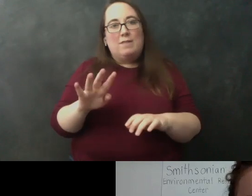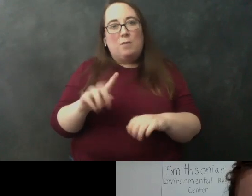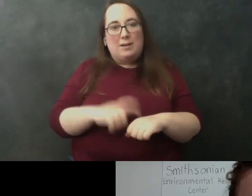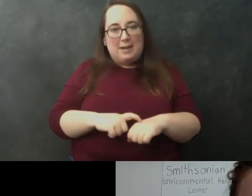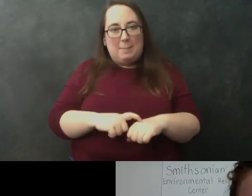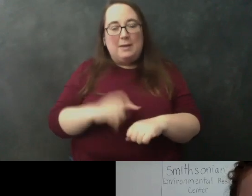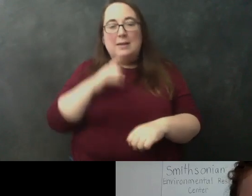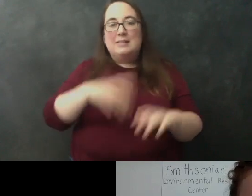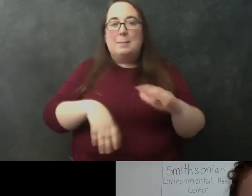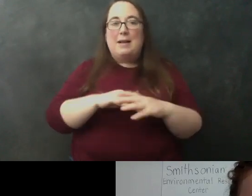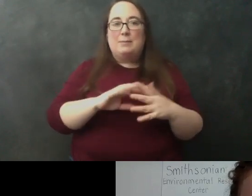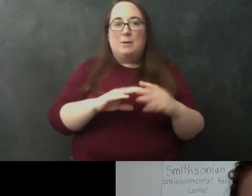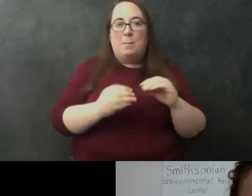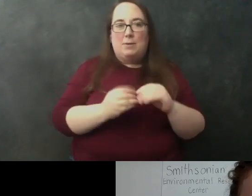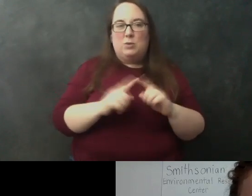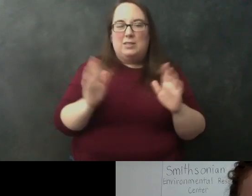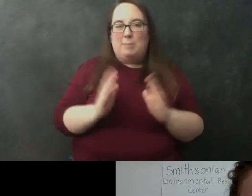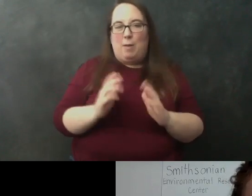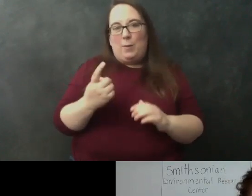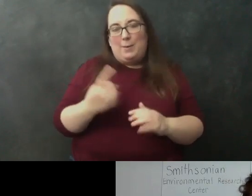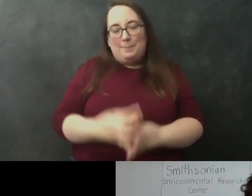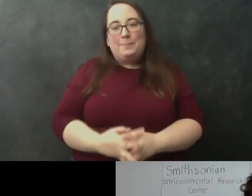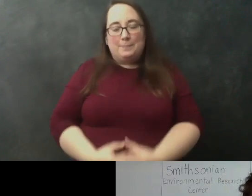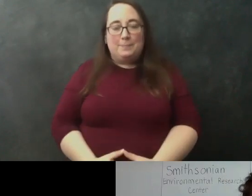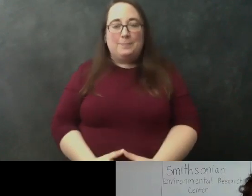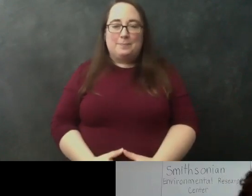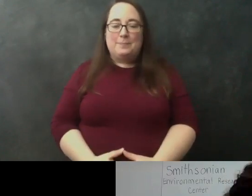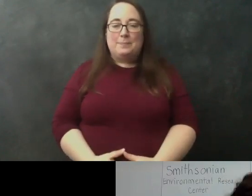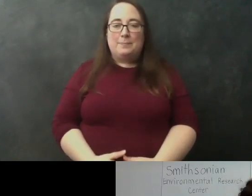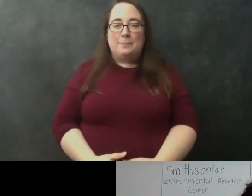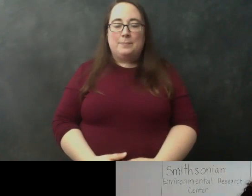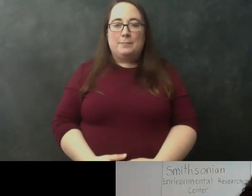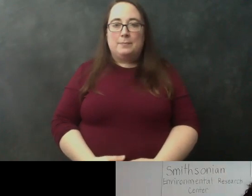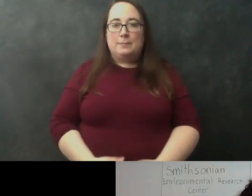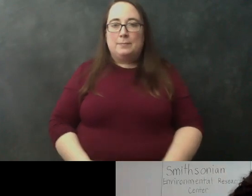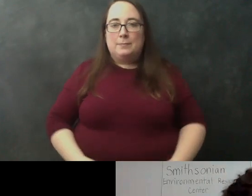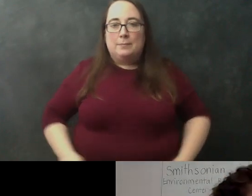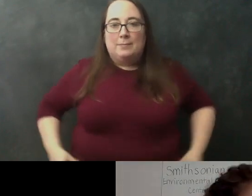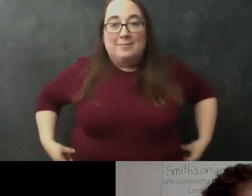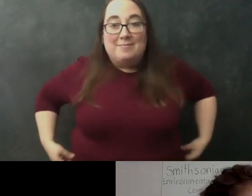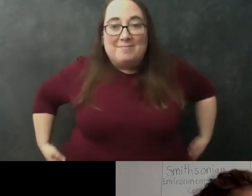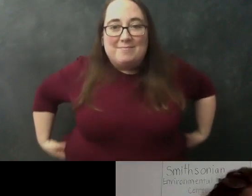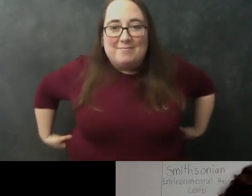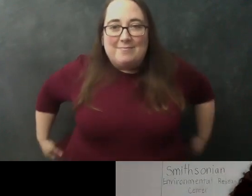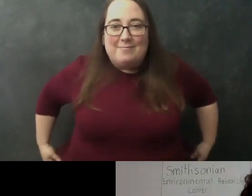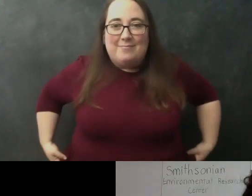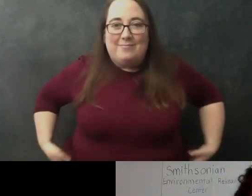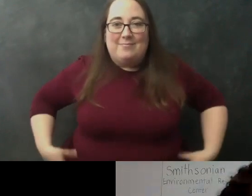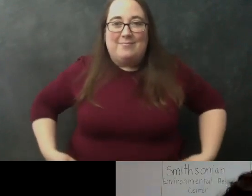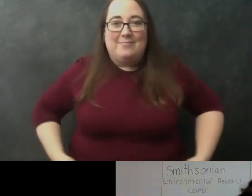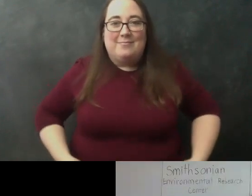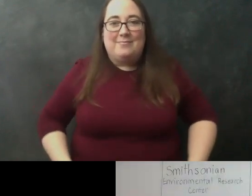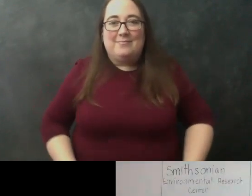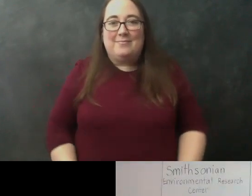the maximum number you can put into the smaller machine wow okay cool all right i think i'm ready to check out our sample i'm getting so excited